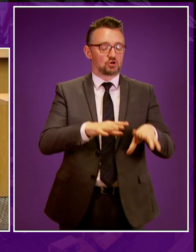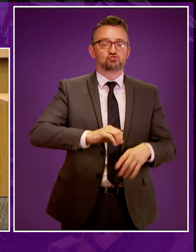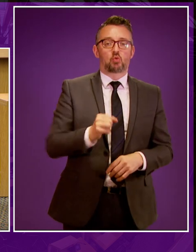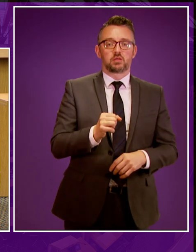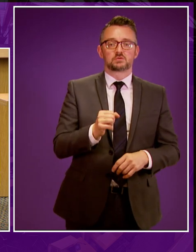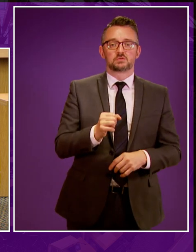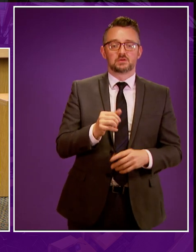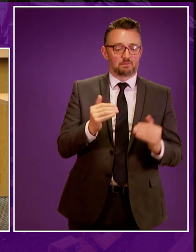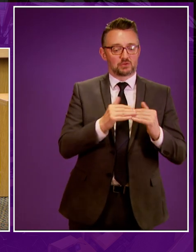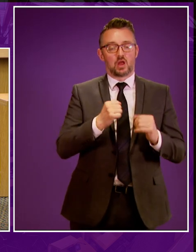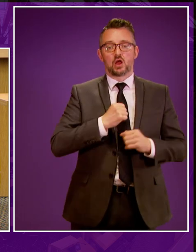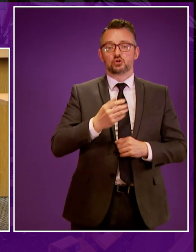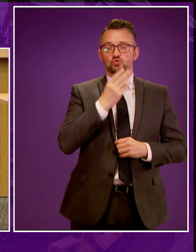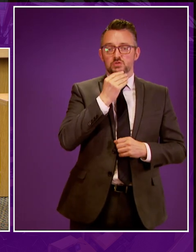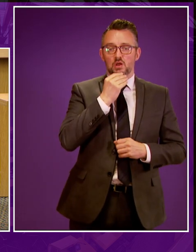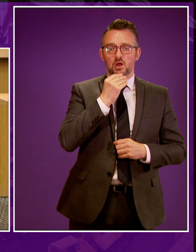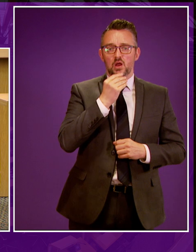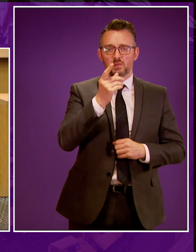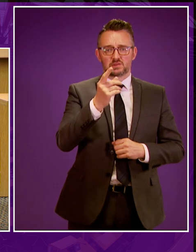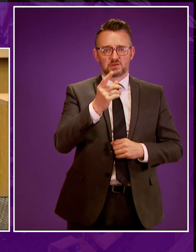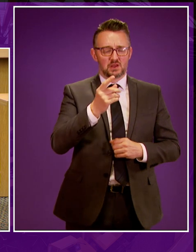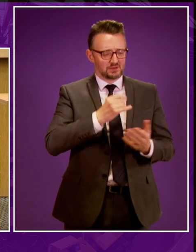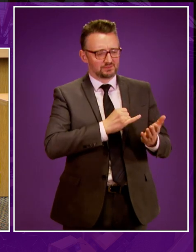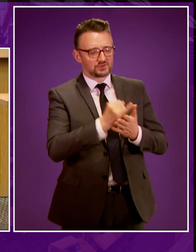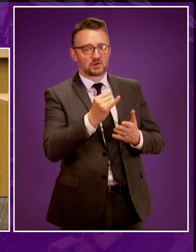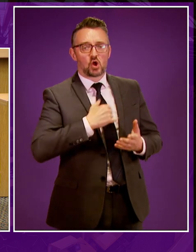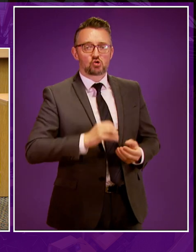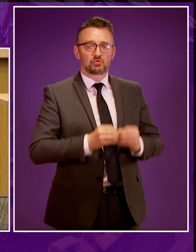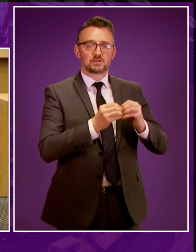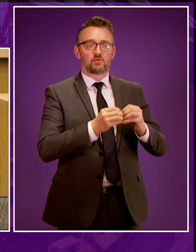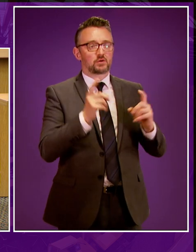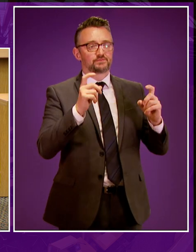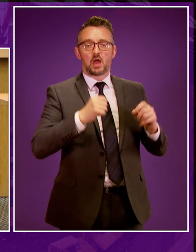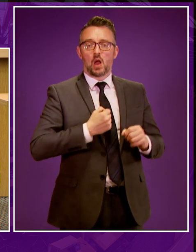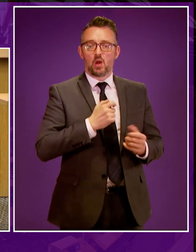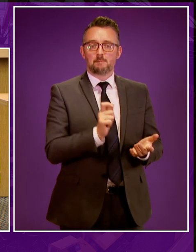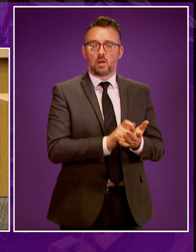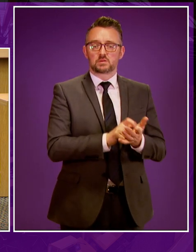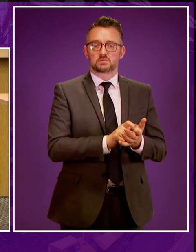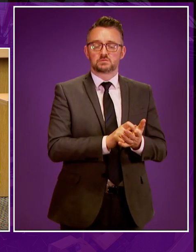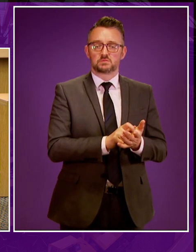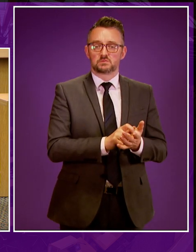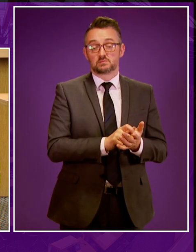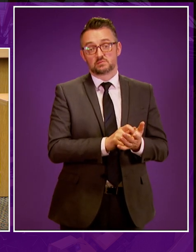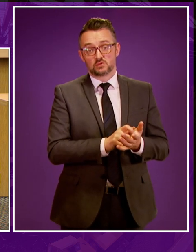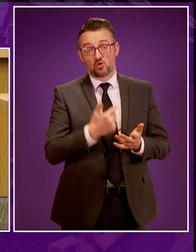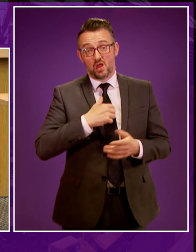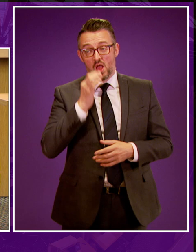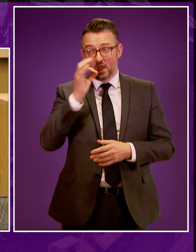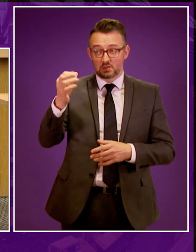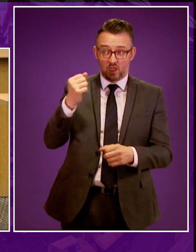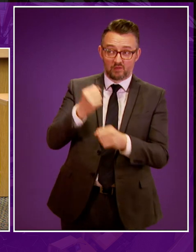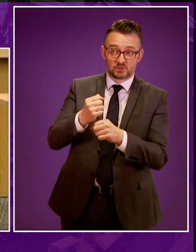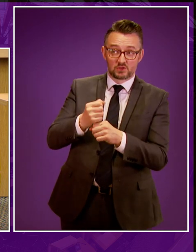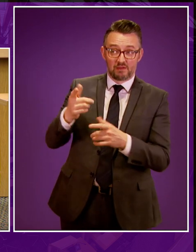to meet our energy needs, but rule out any chance of the creation of an indigenous market. So I ask if the Government deems